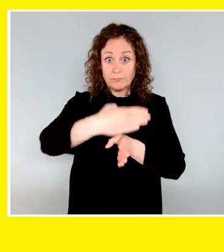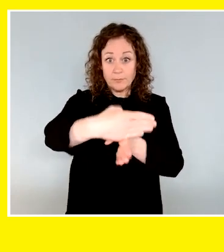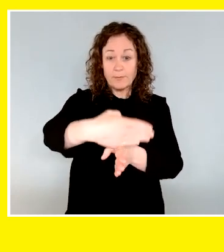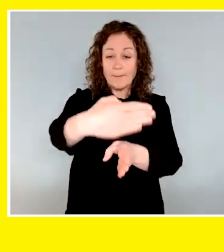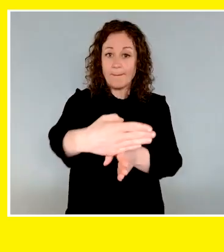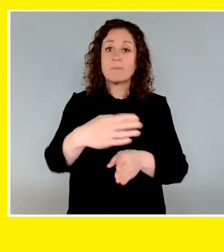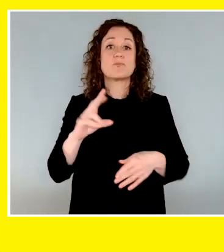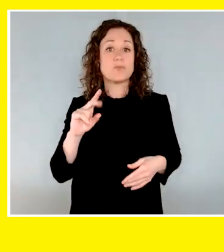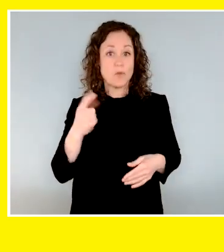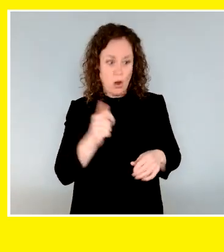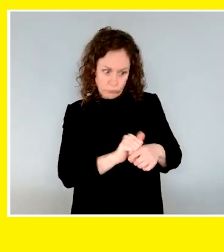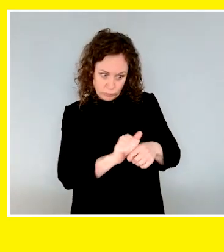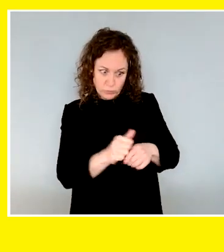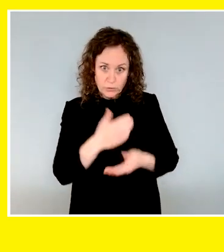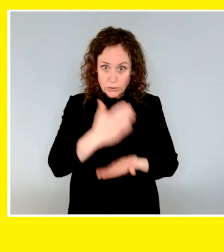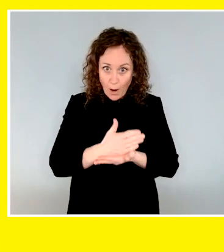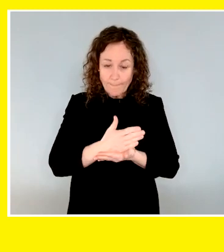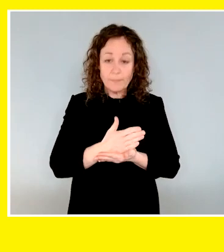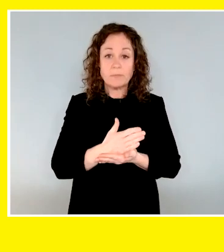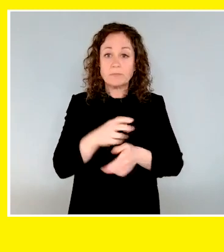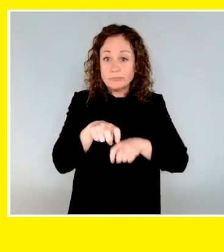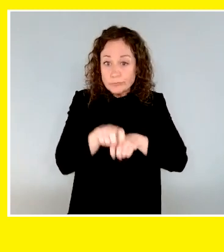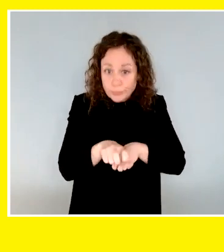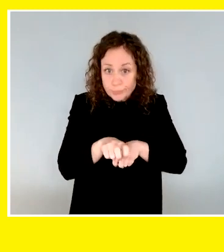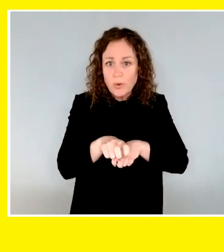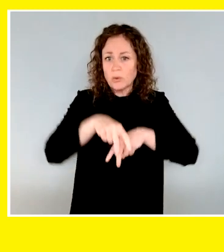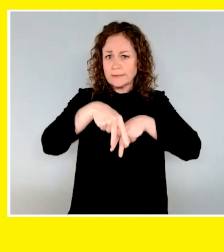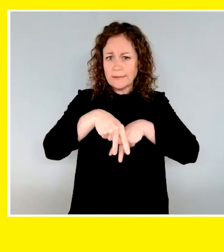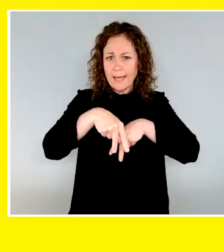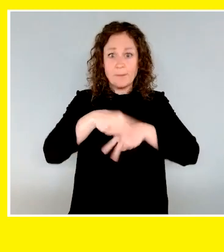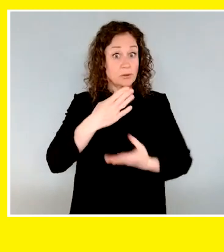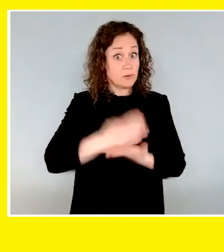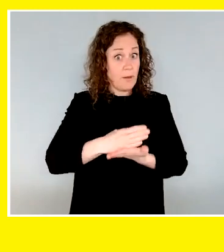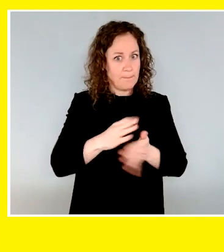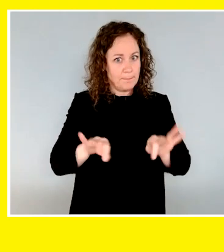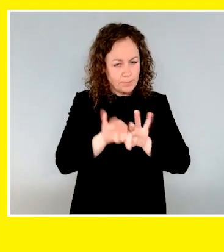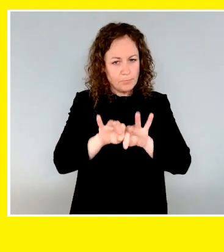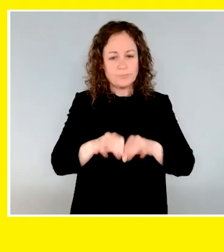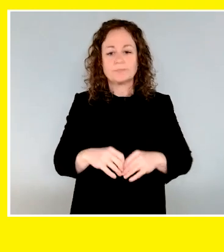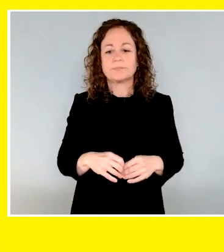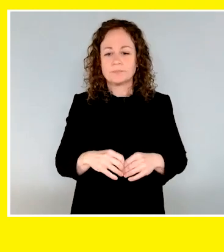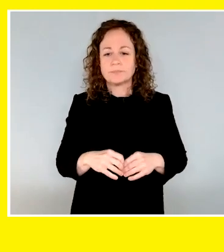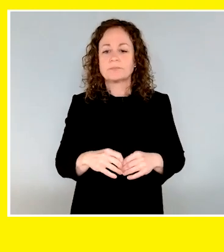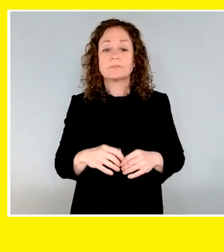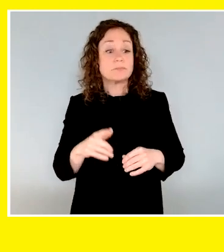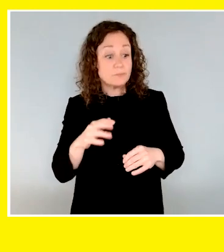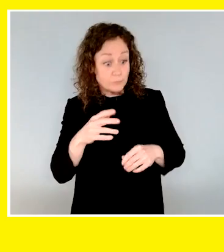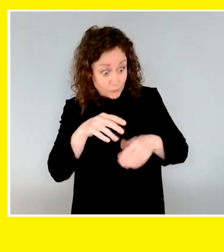edges by either sitting or standing. The behavior at this stage is often shaped and rewarded with food.